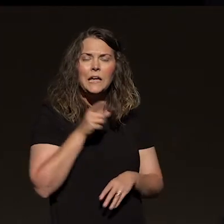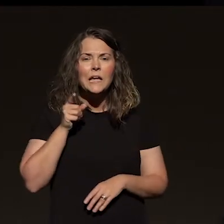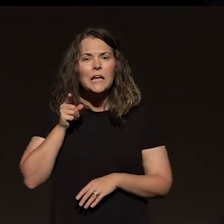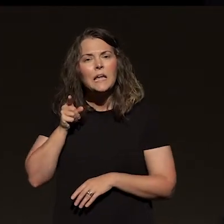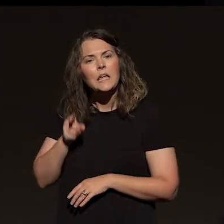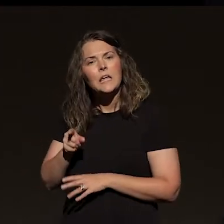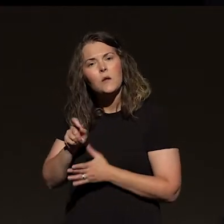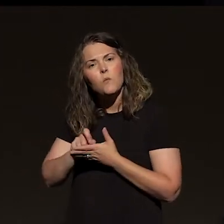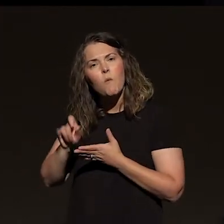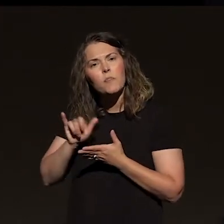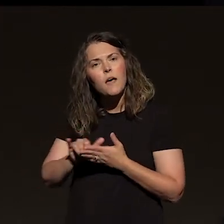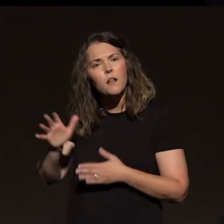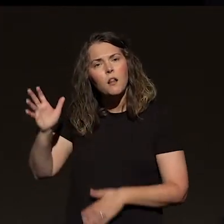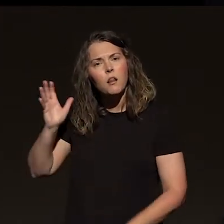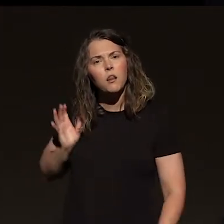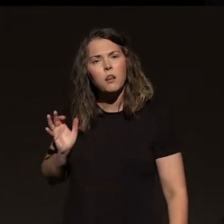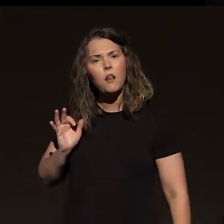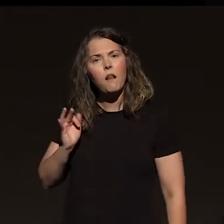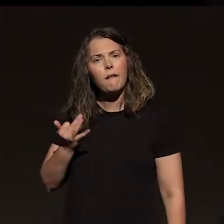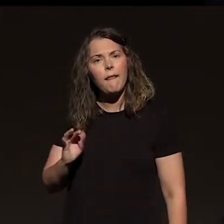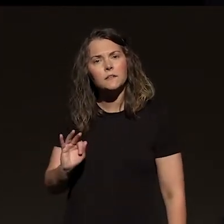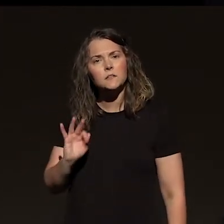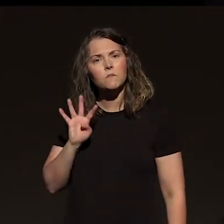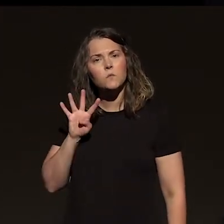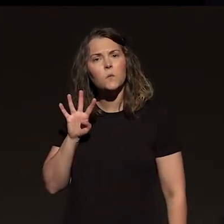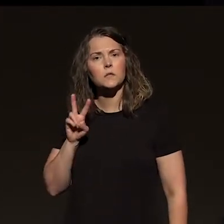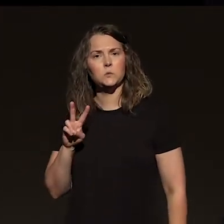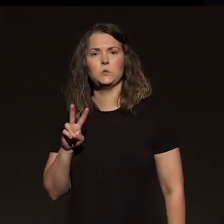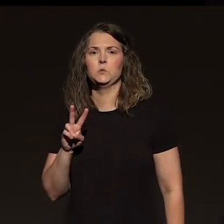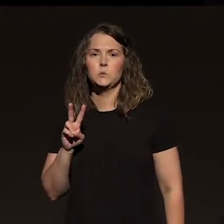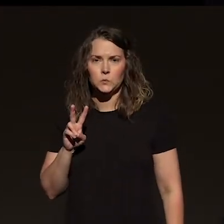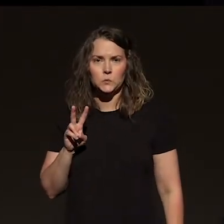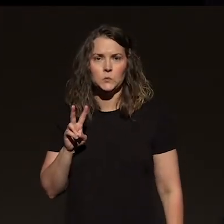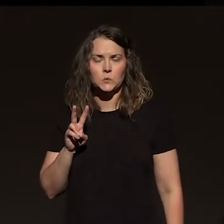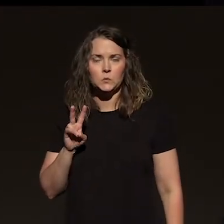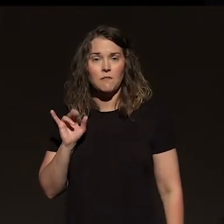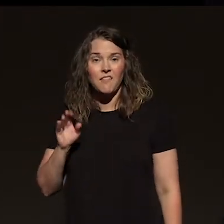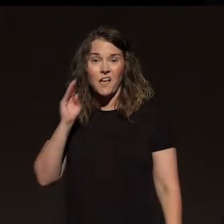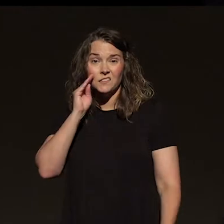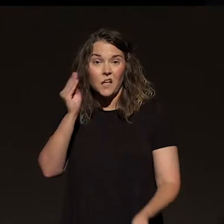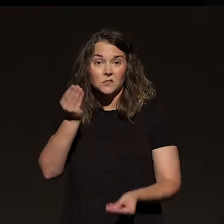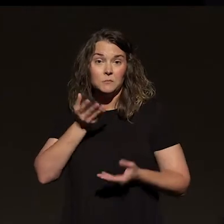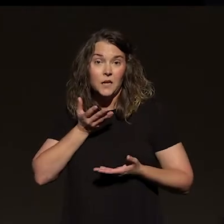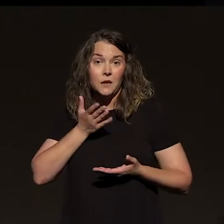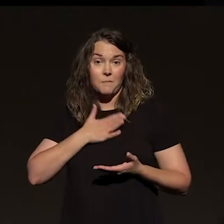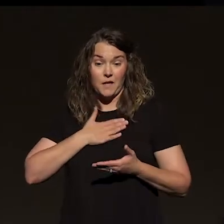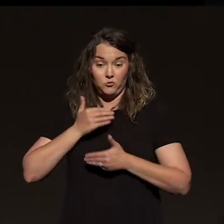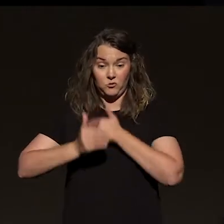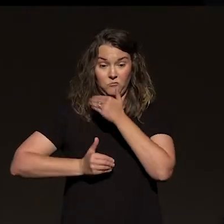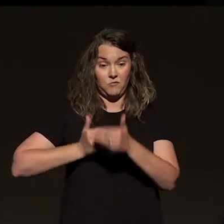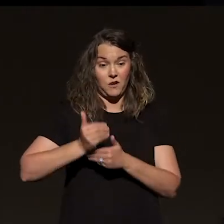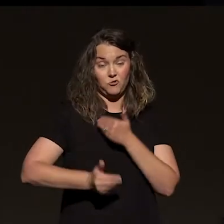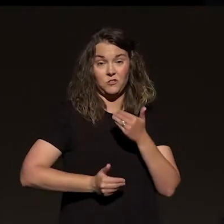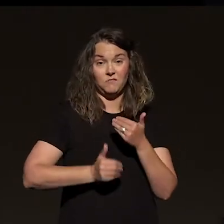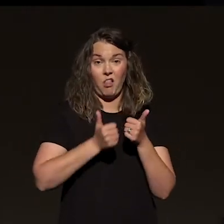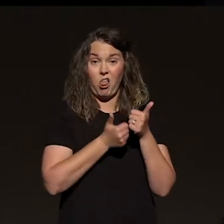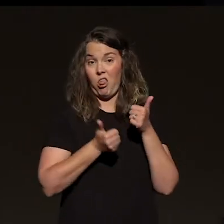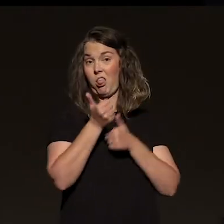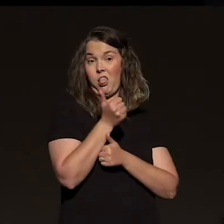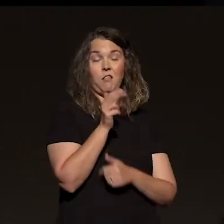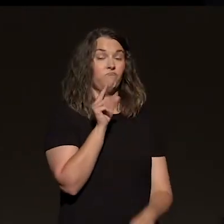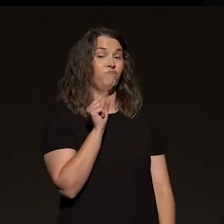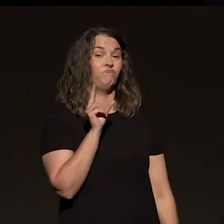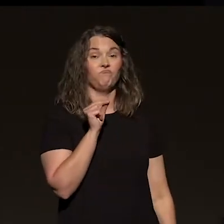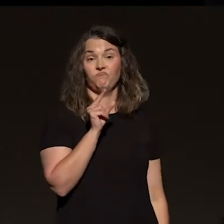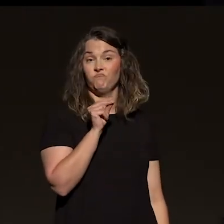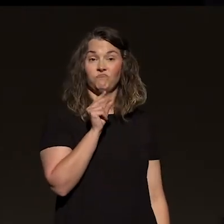1942. You know what it tells me? It tells me that our generation isn't really all that. That for a long